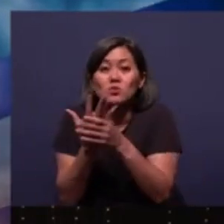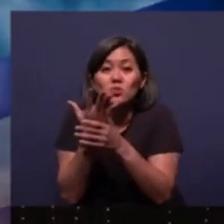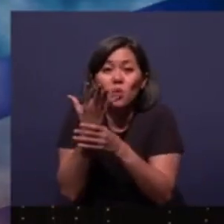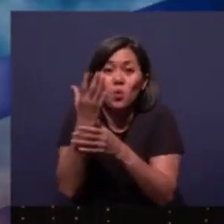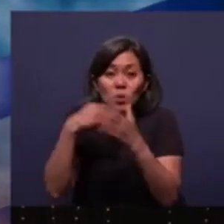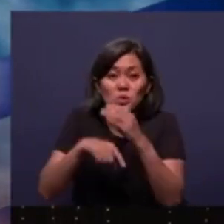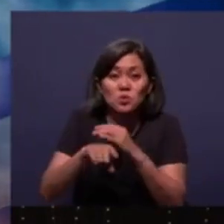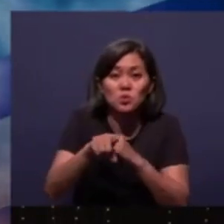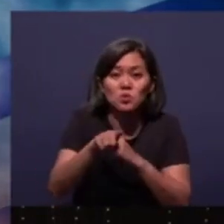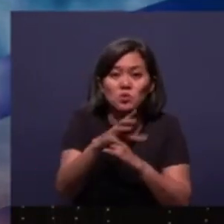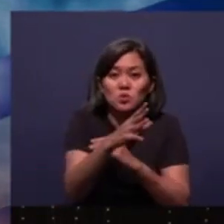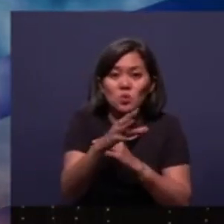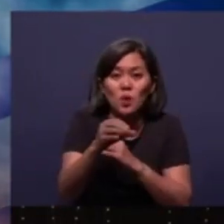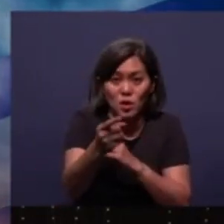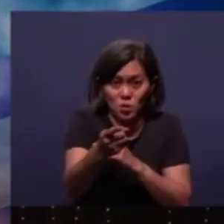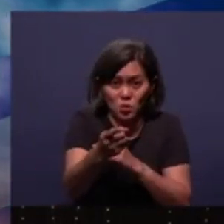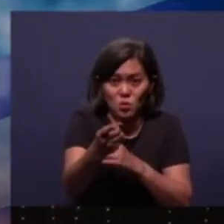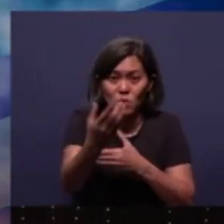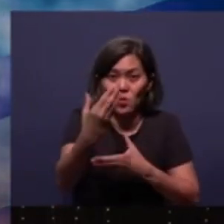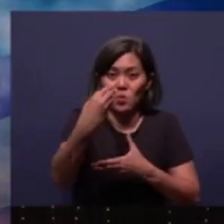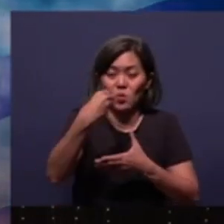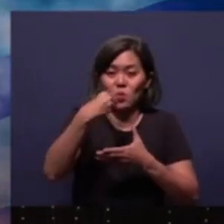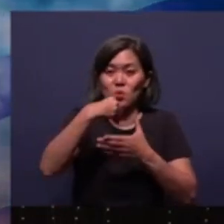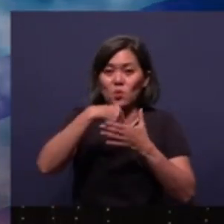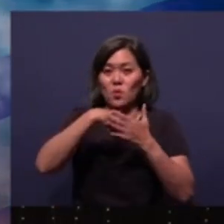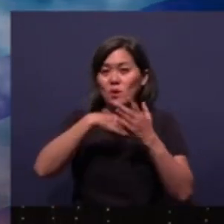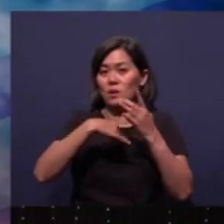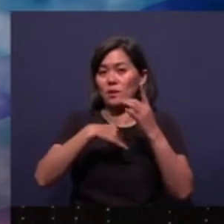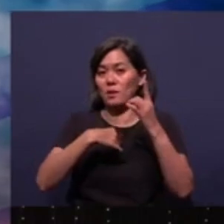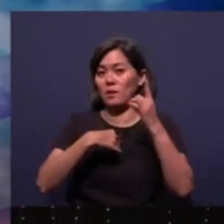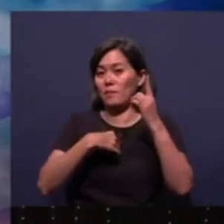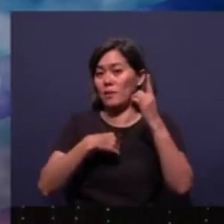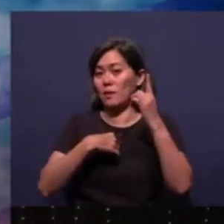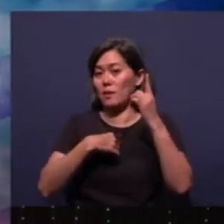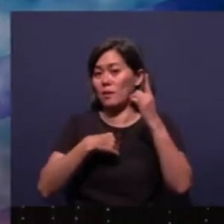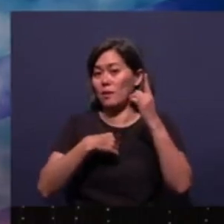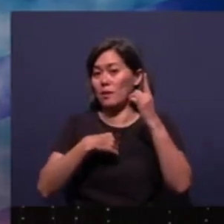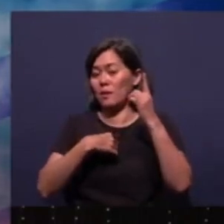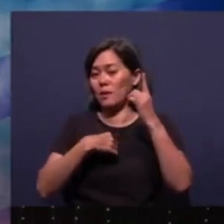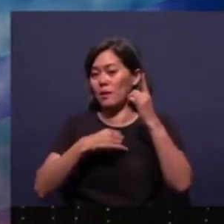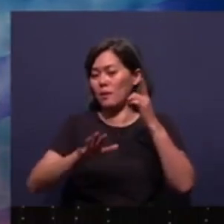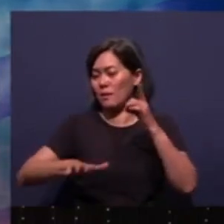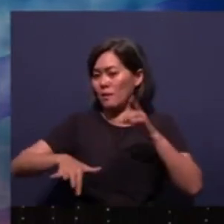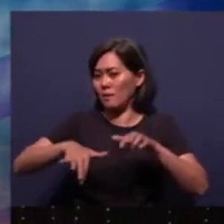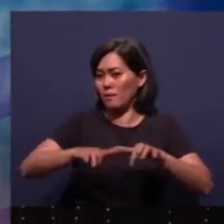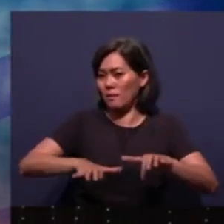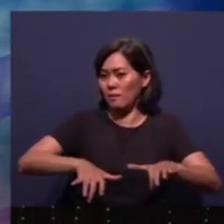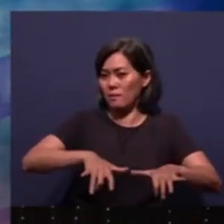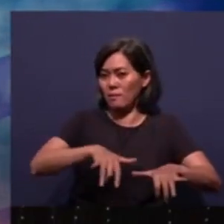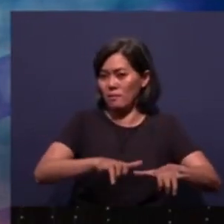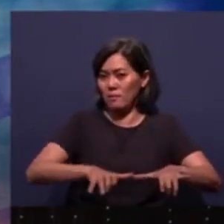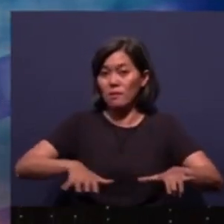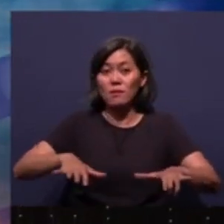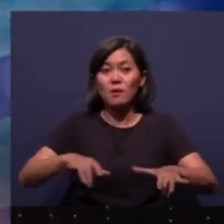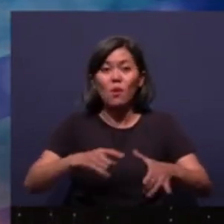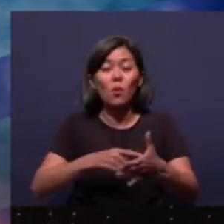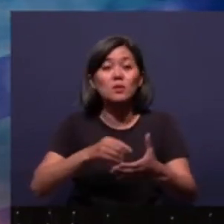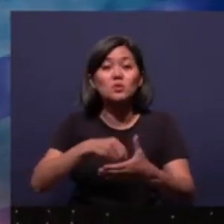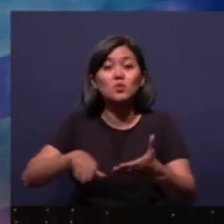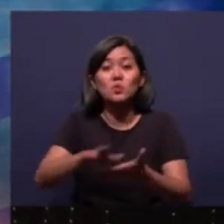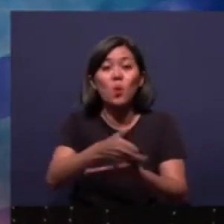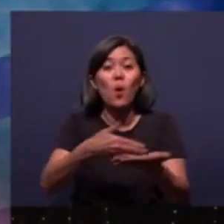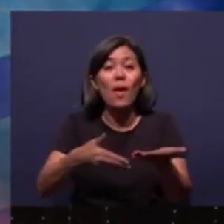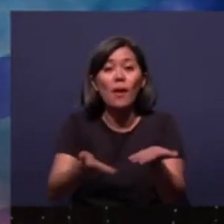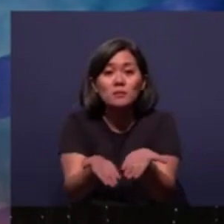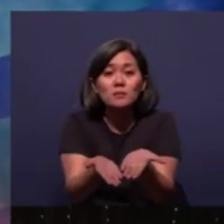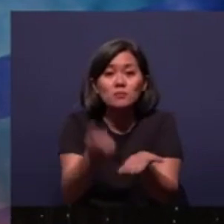be grown In you and you in me What is in your hands, my brothers